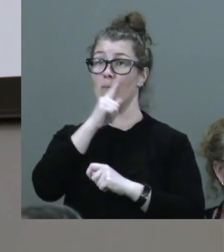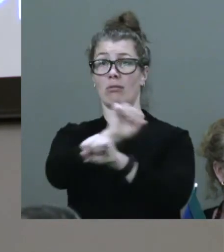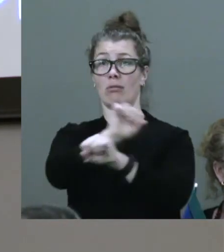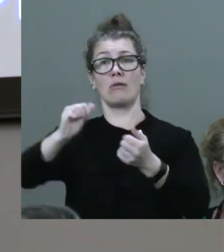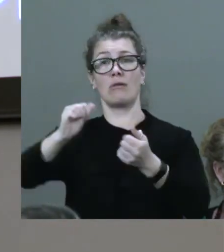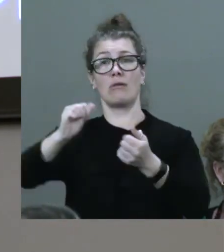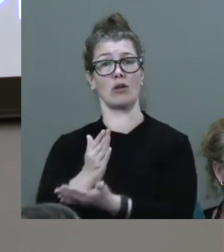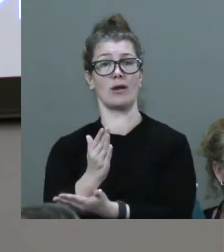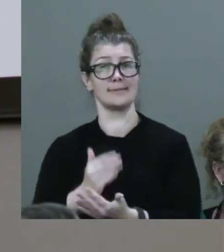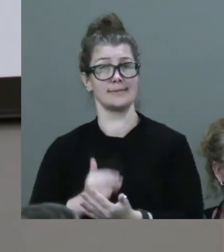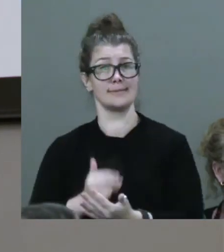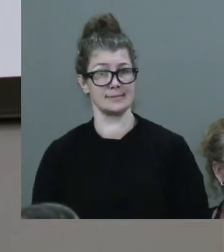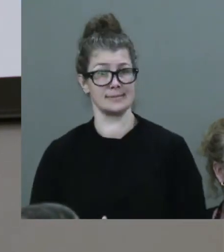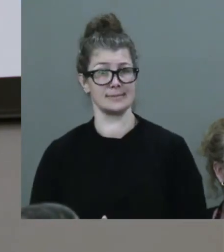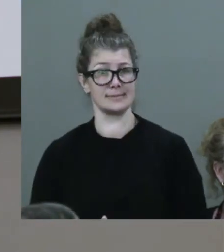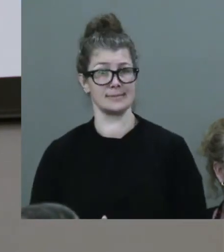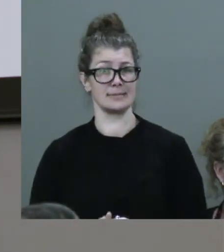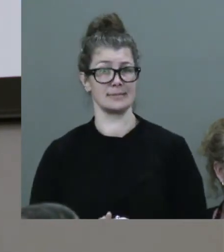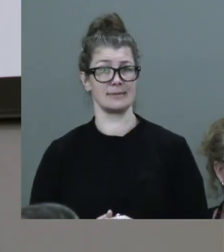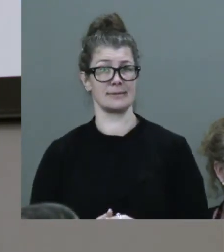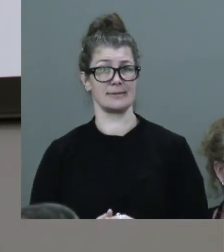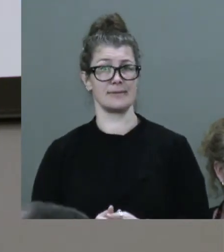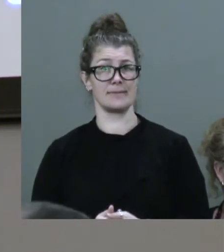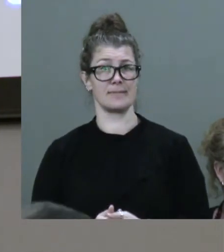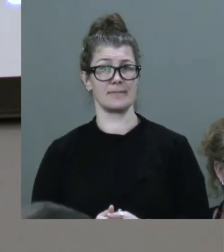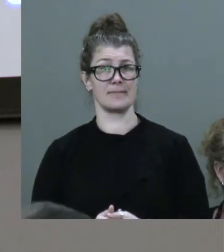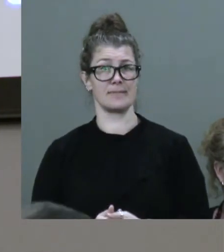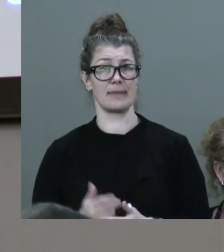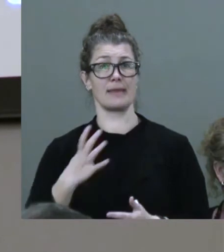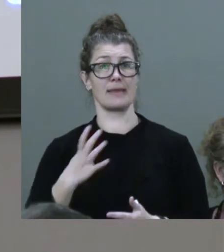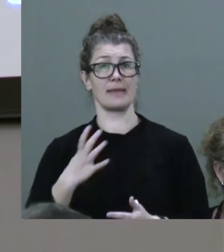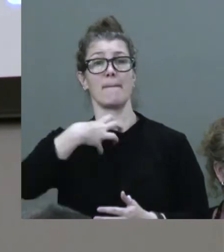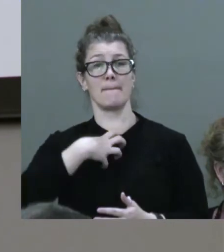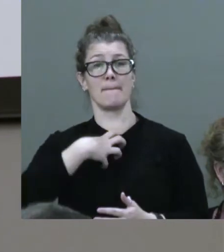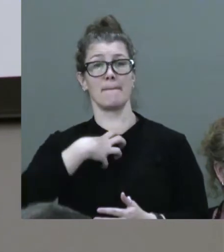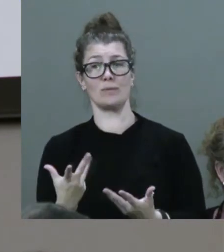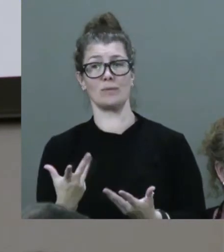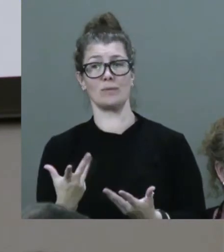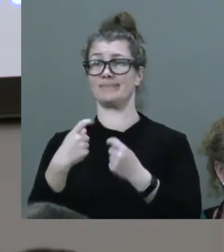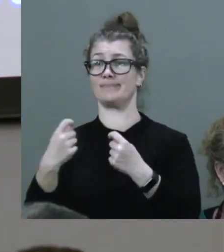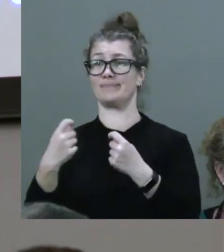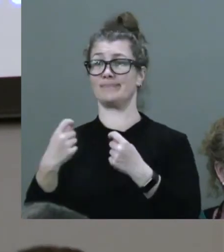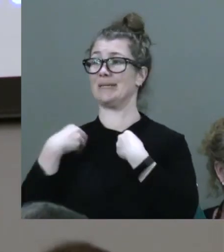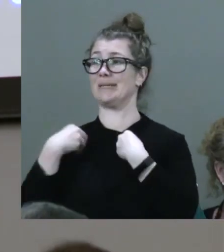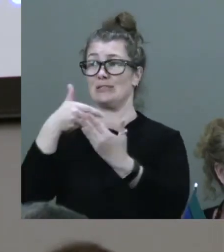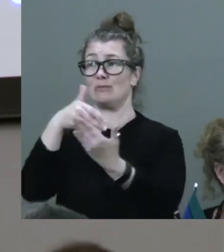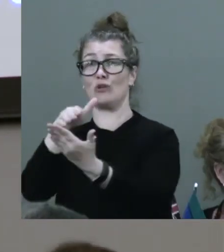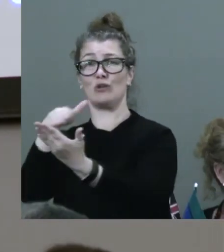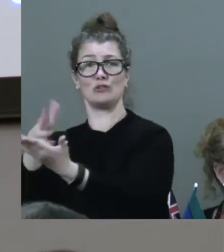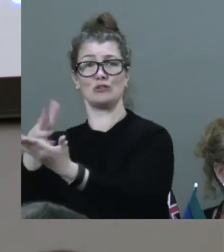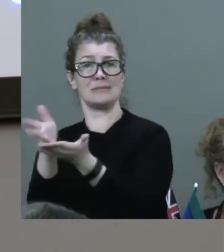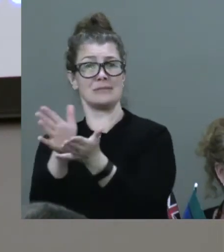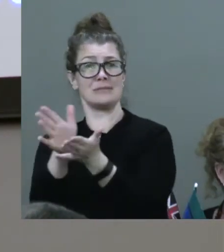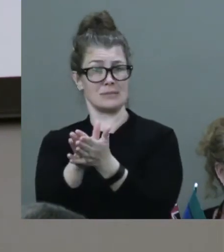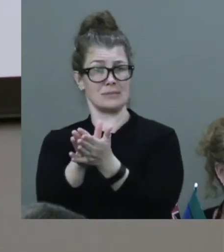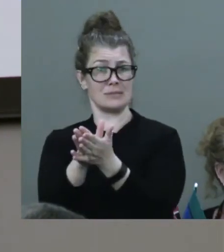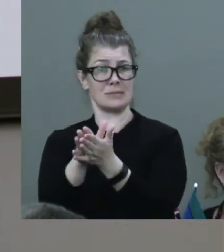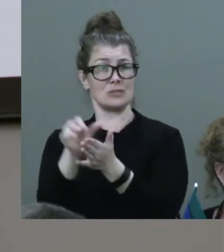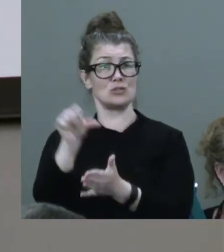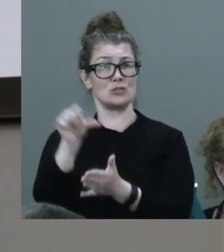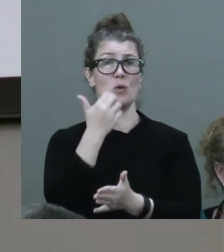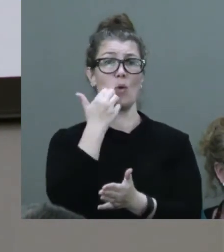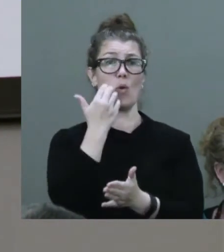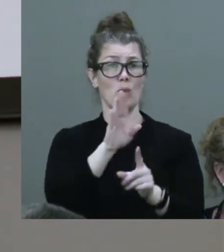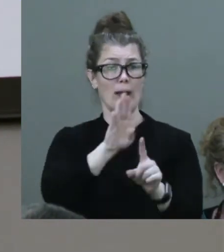Into further, further corporate approaches to what should always be a